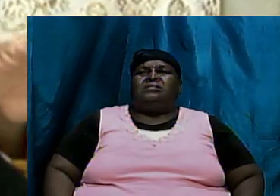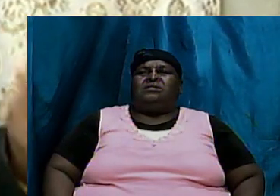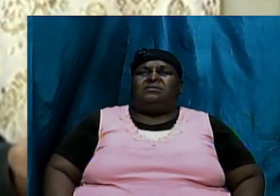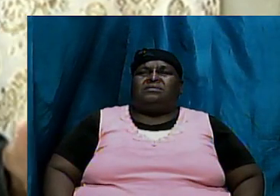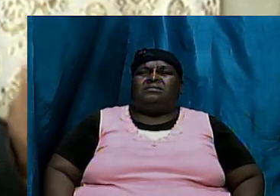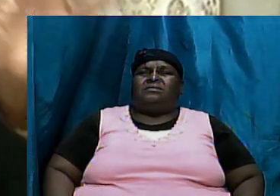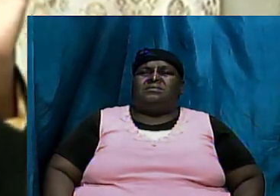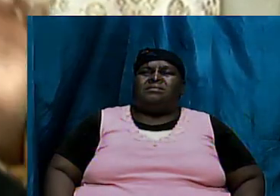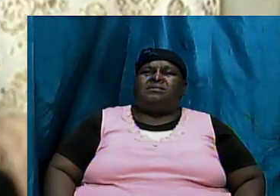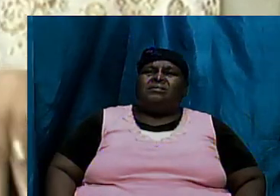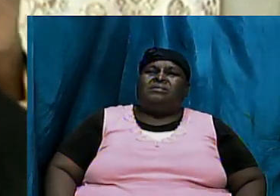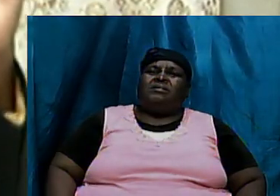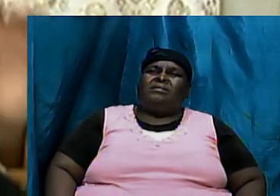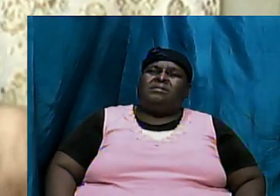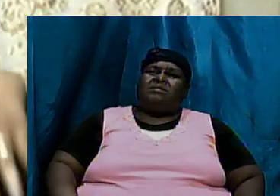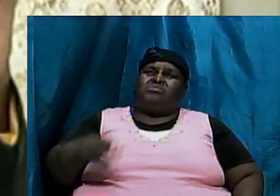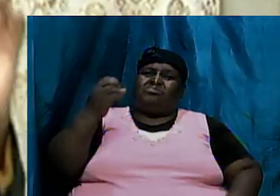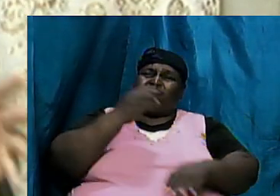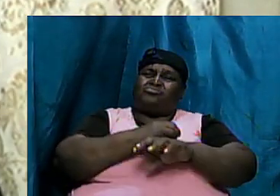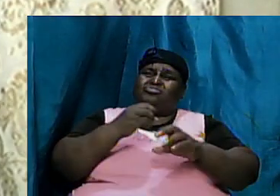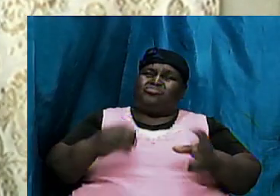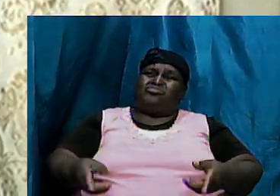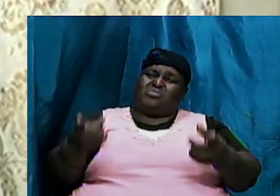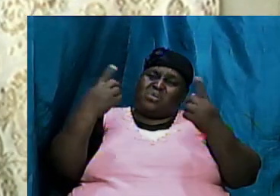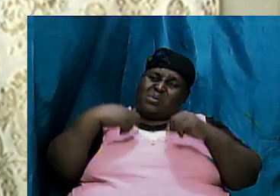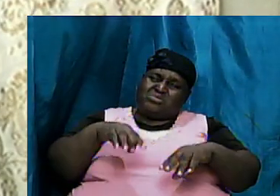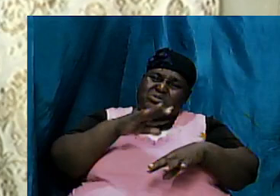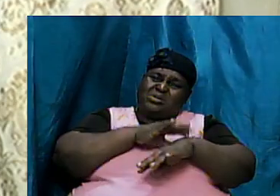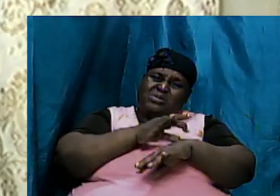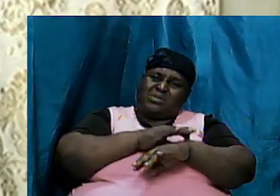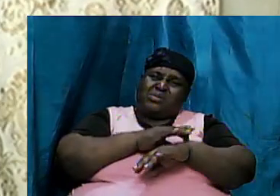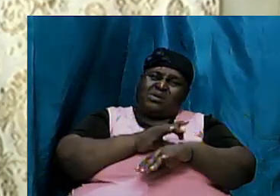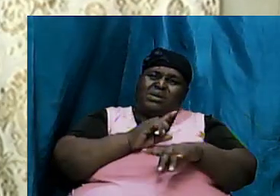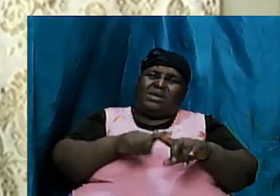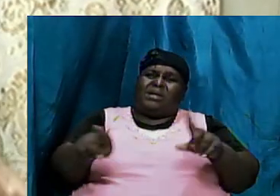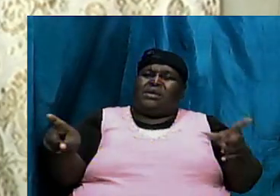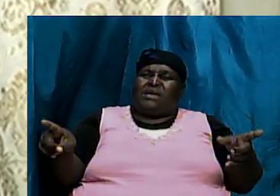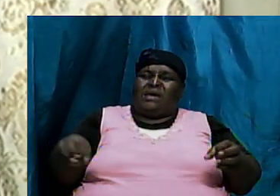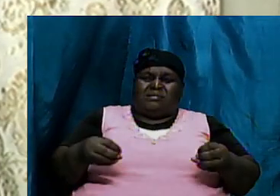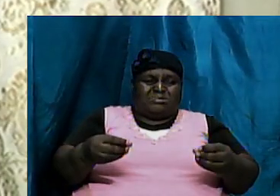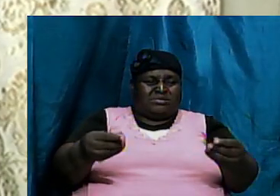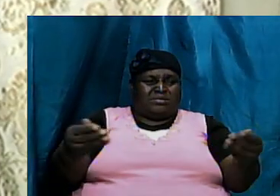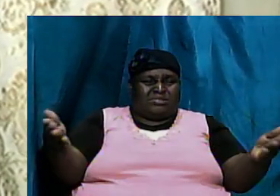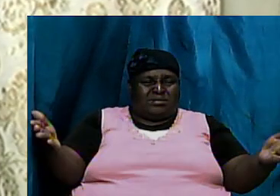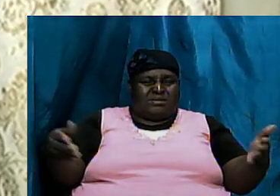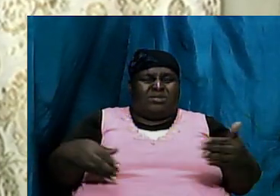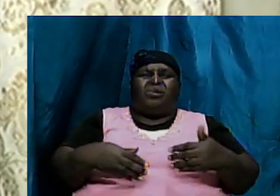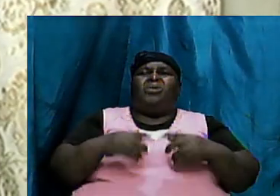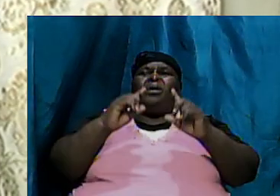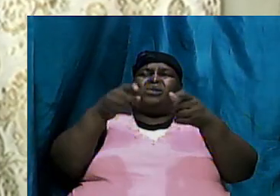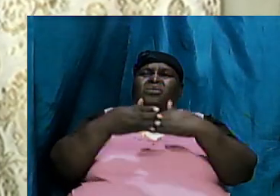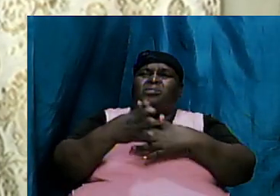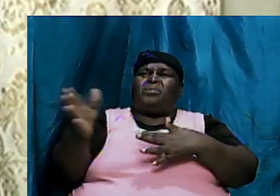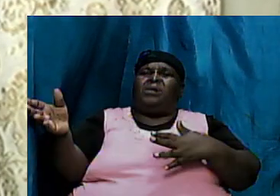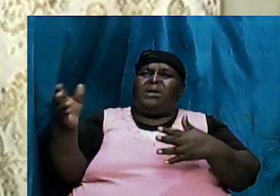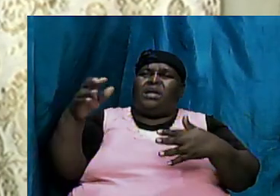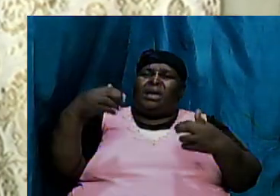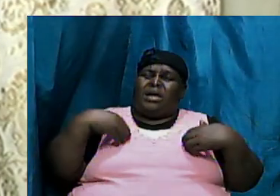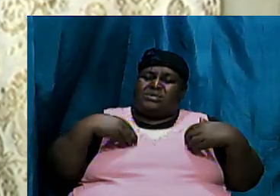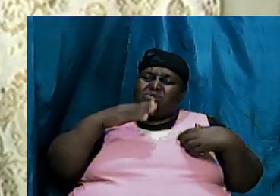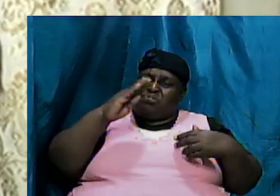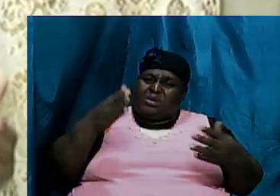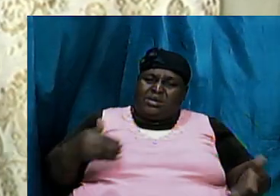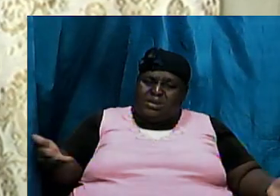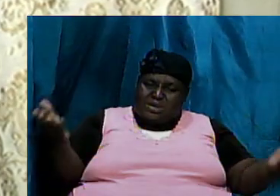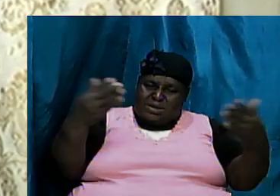whatever brimstone because if brimstone came to this earth it cannot just dissipate and go away it had to be here and archaeologists